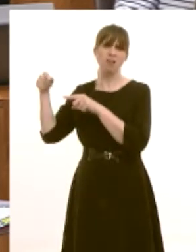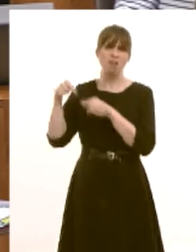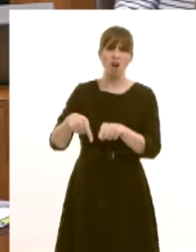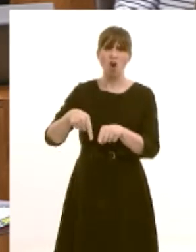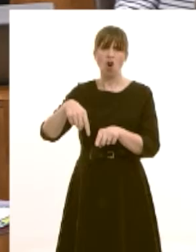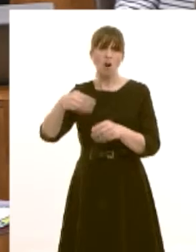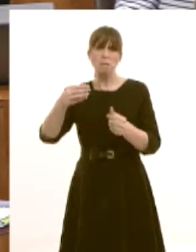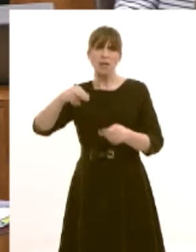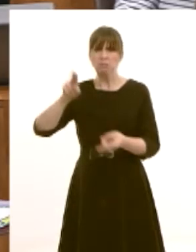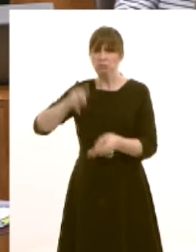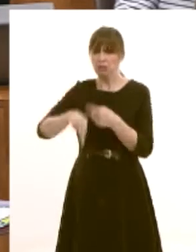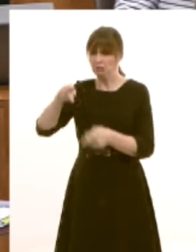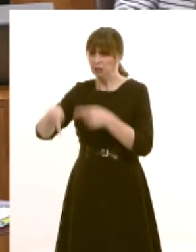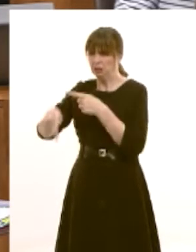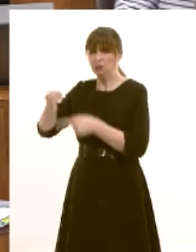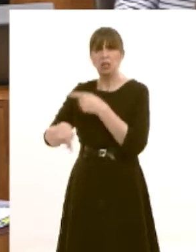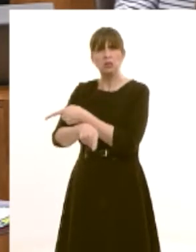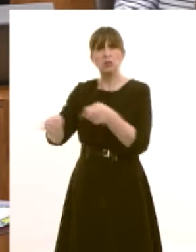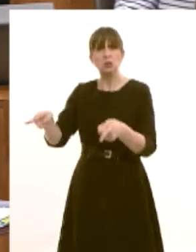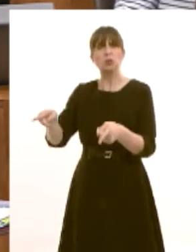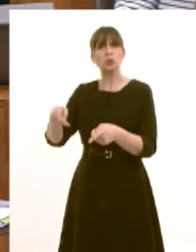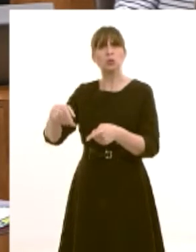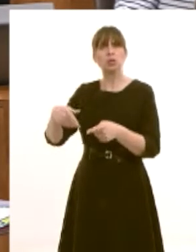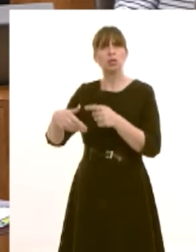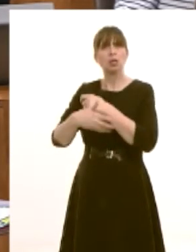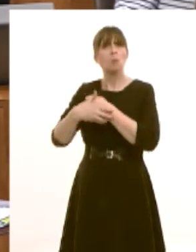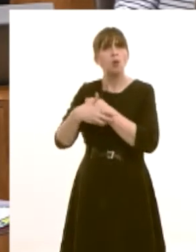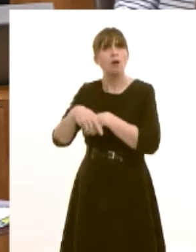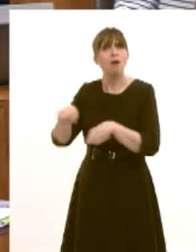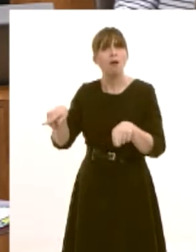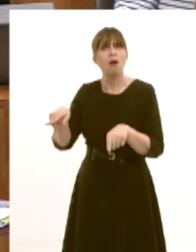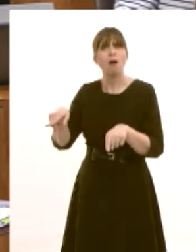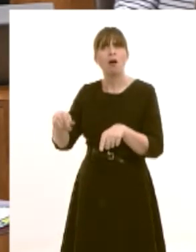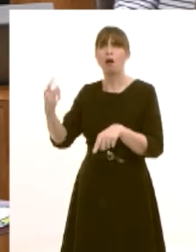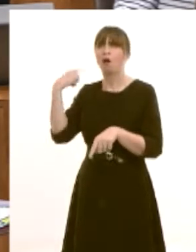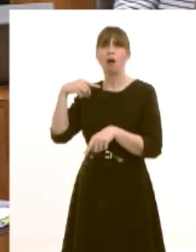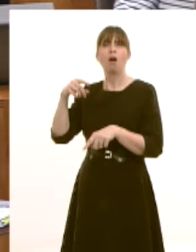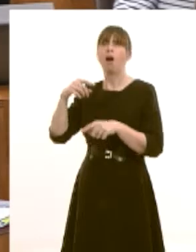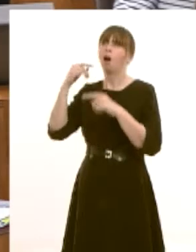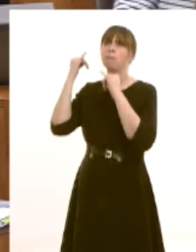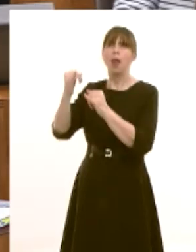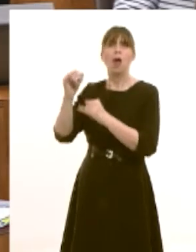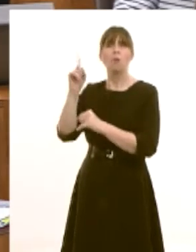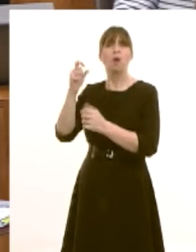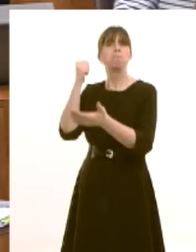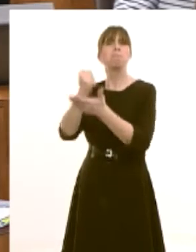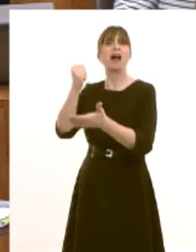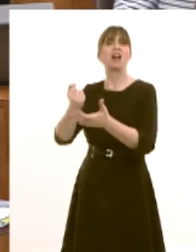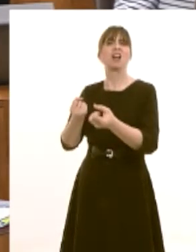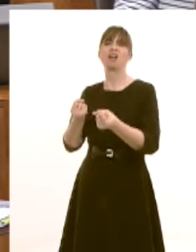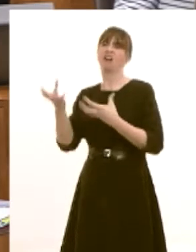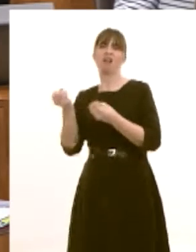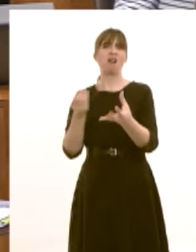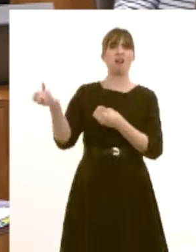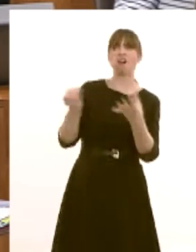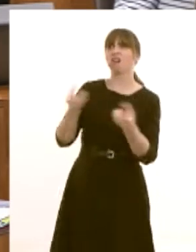lowest paid they didn't cause the financial crisis on the 9th of august 2007 it was reckless lending by those in the banking sector and yet those are